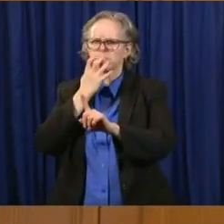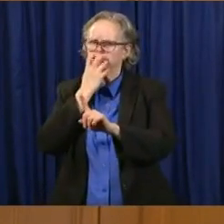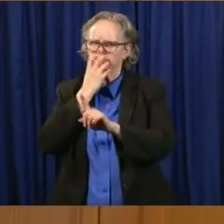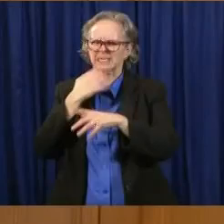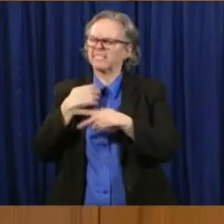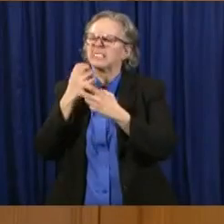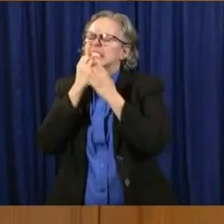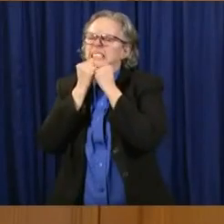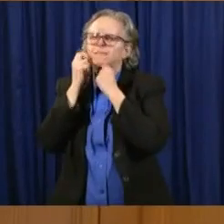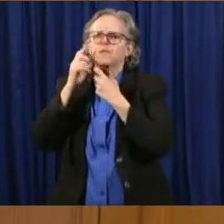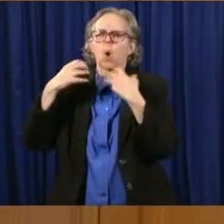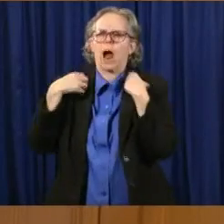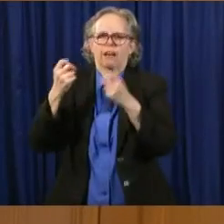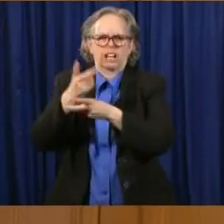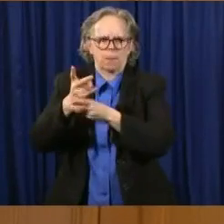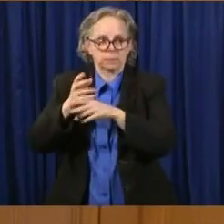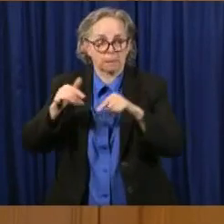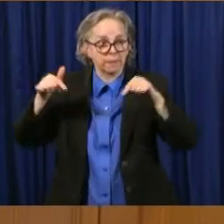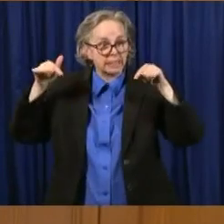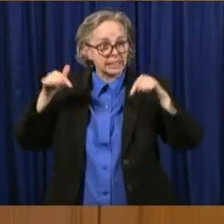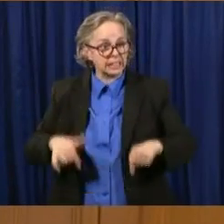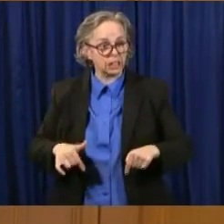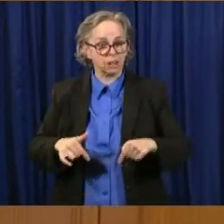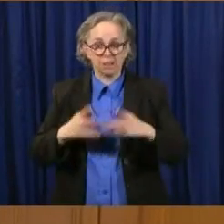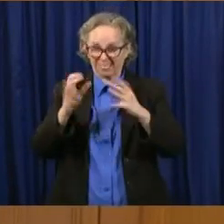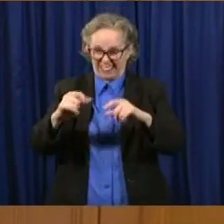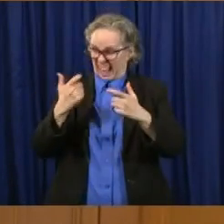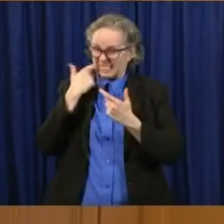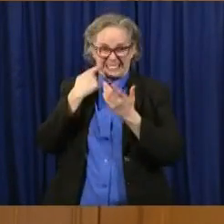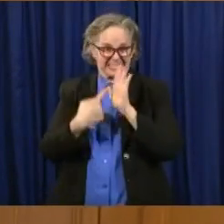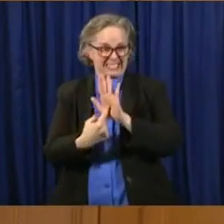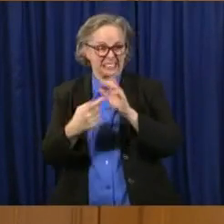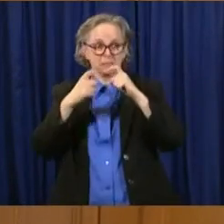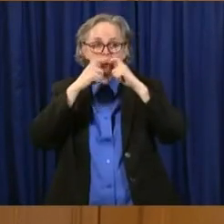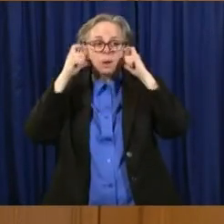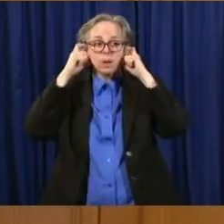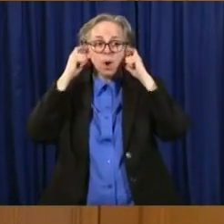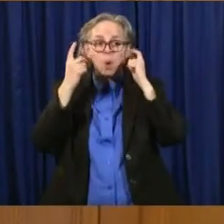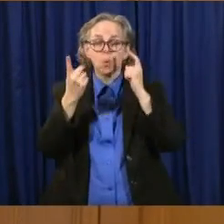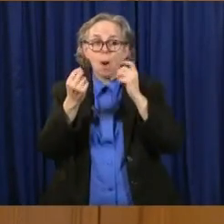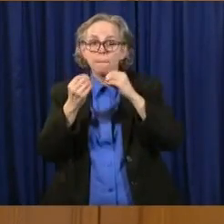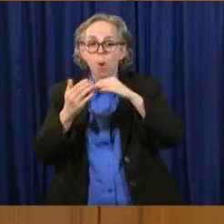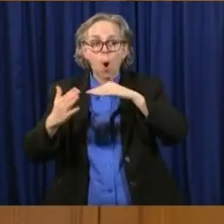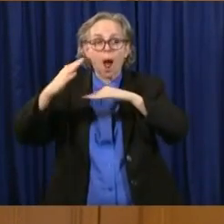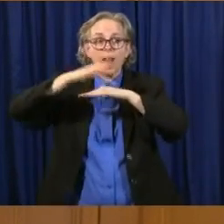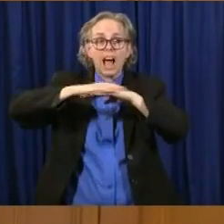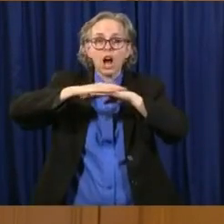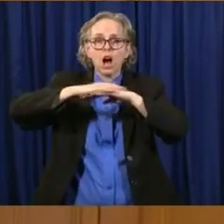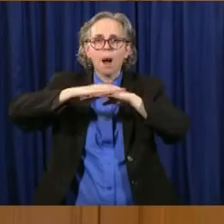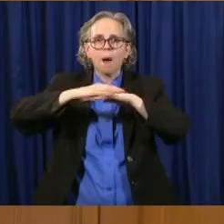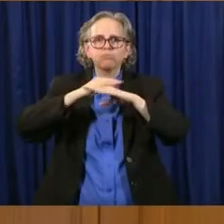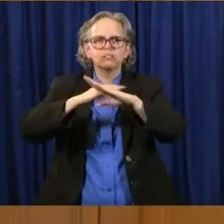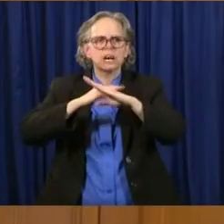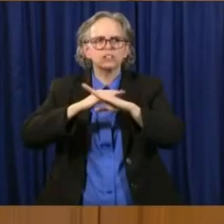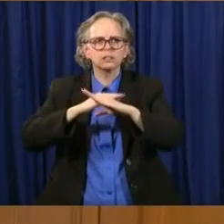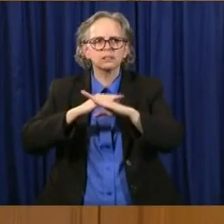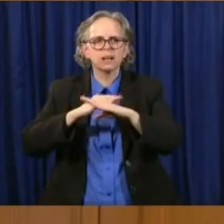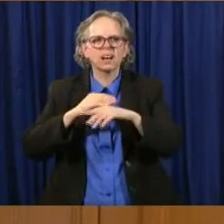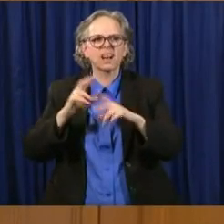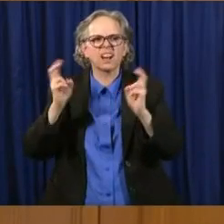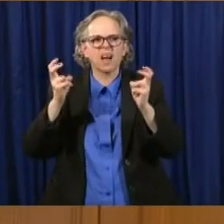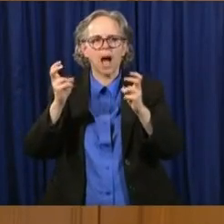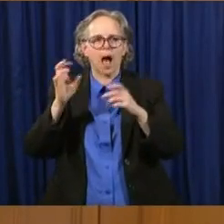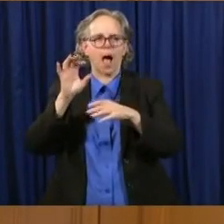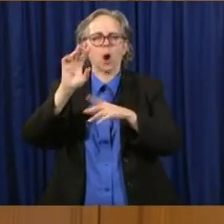using, can really be another layer of protection. They're sort of functional social distancing, and it's really, really